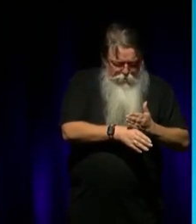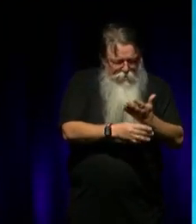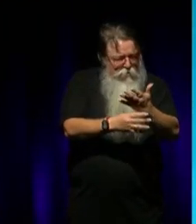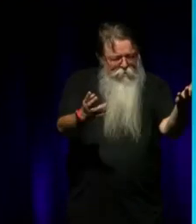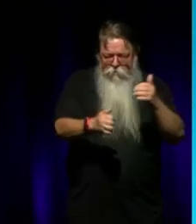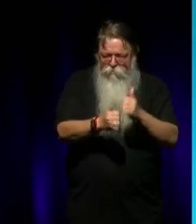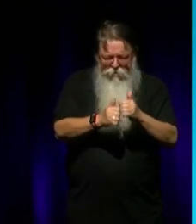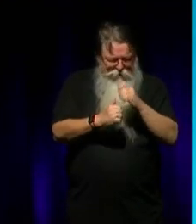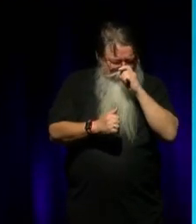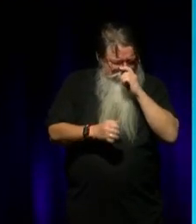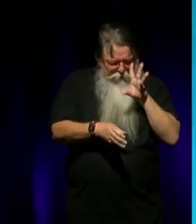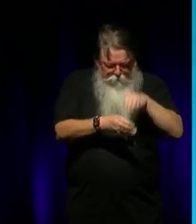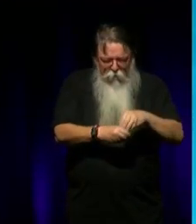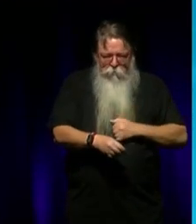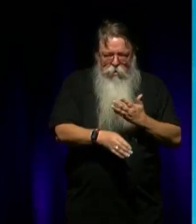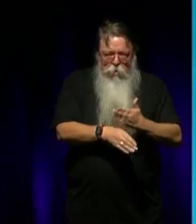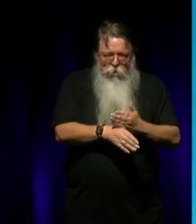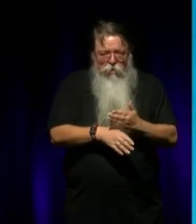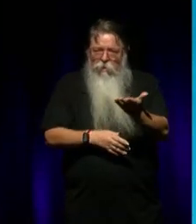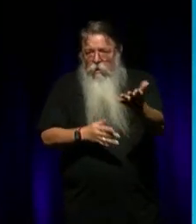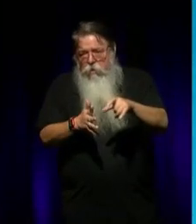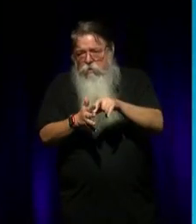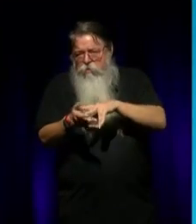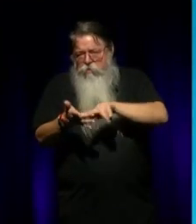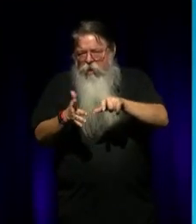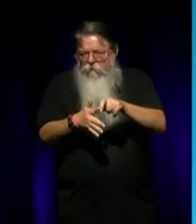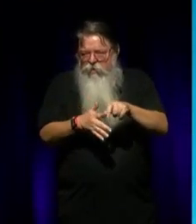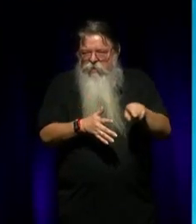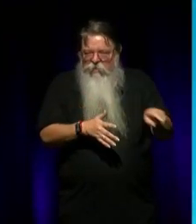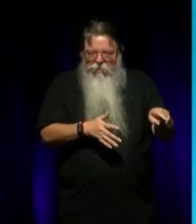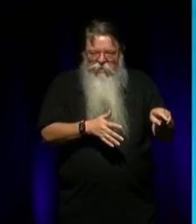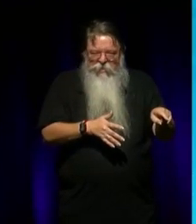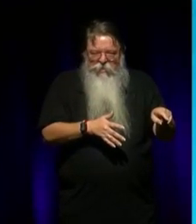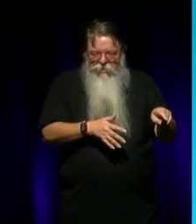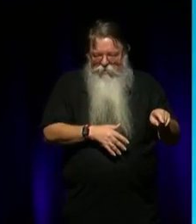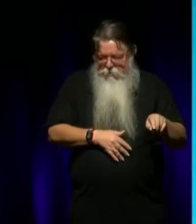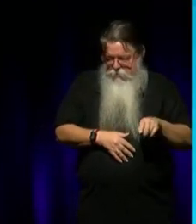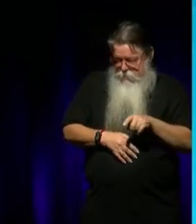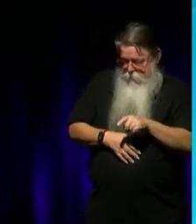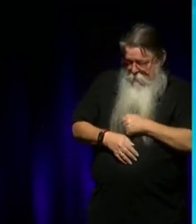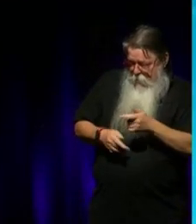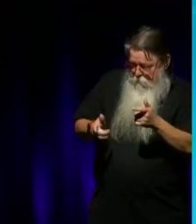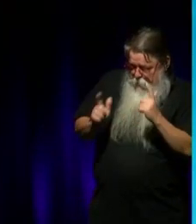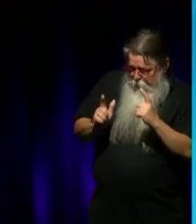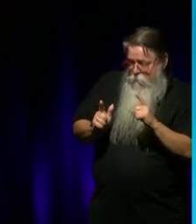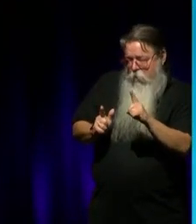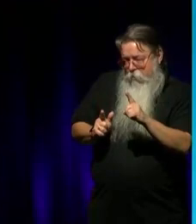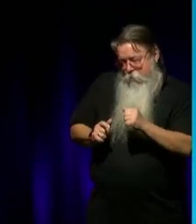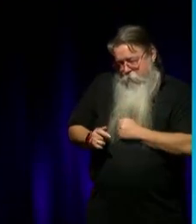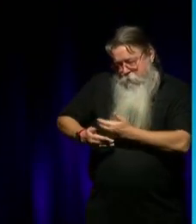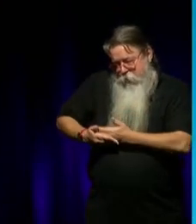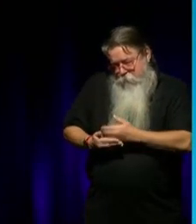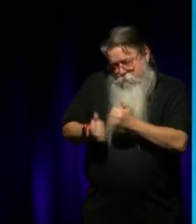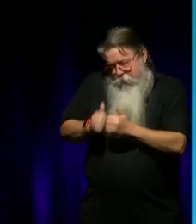for David to look at me and say, oh, he's my boss, but, you know, he's my little younger brother, you know, like, I, we knew, we